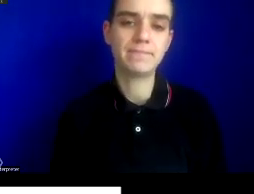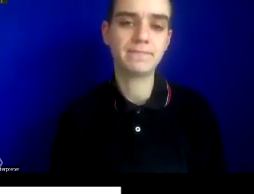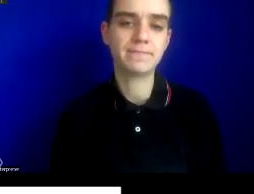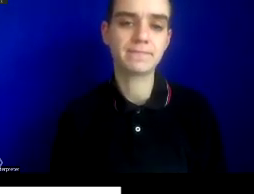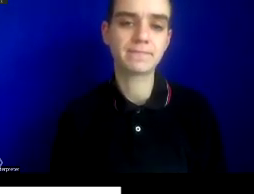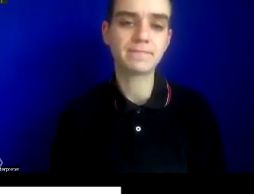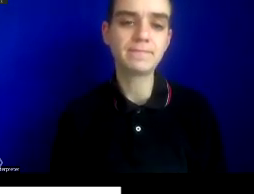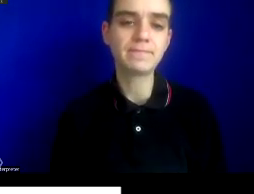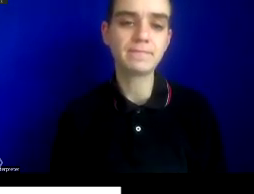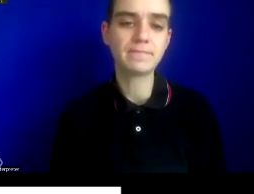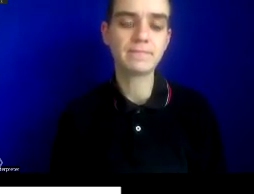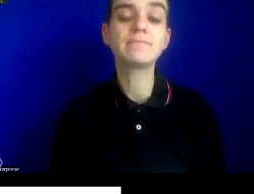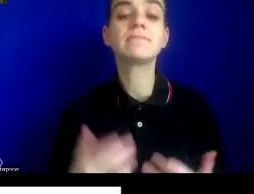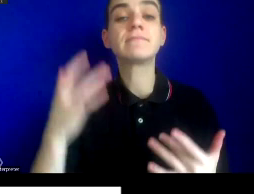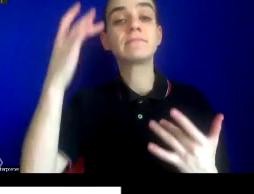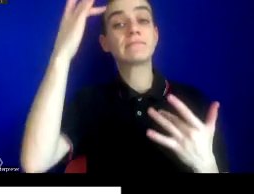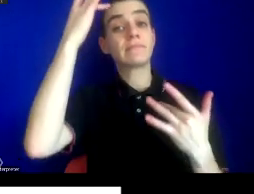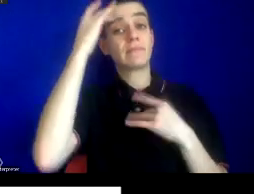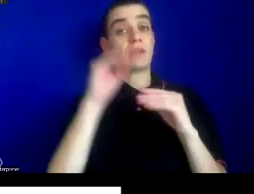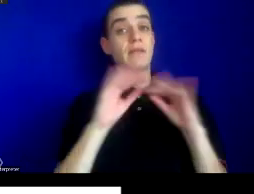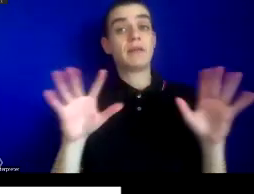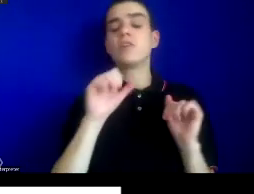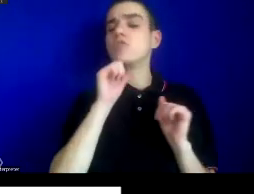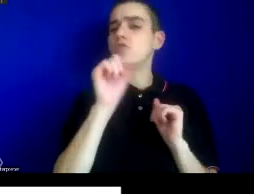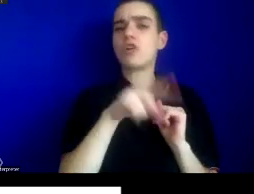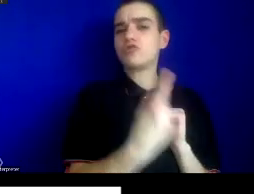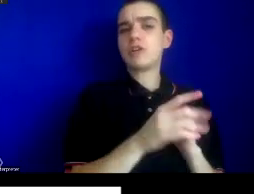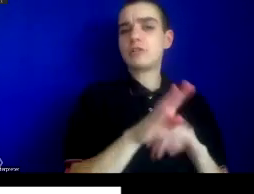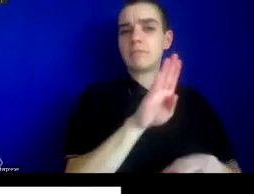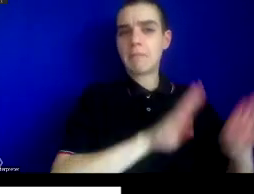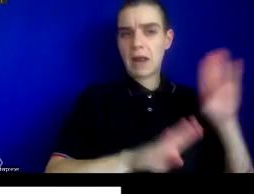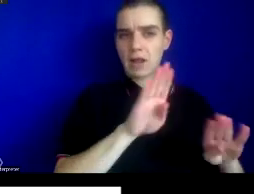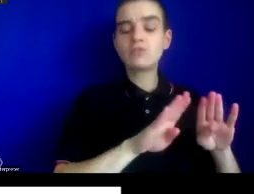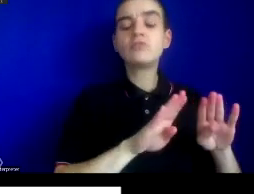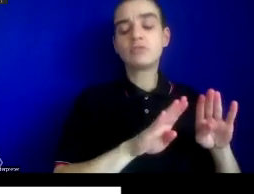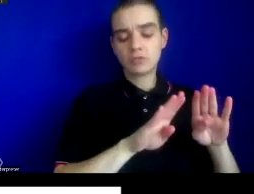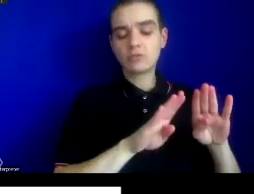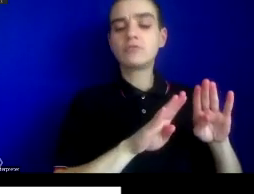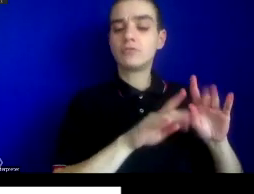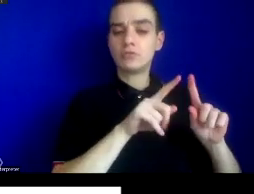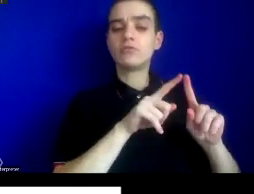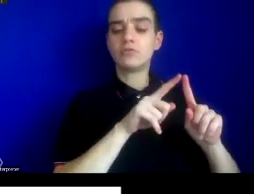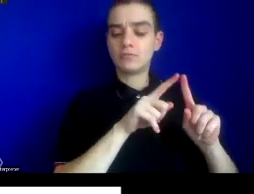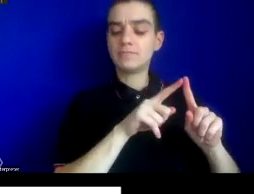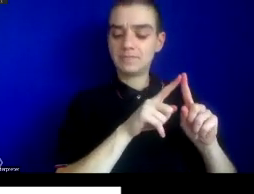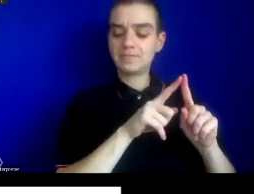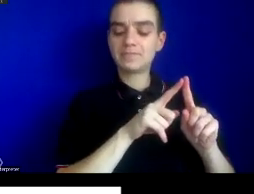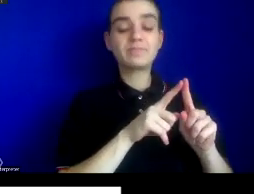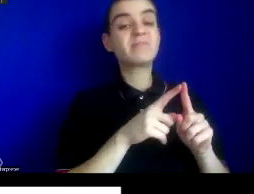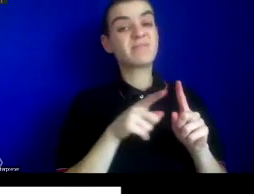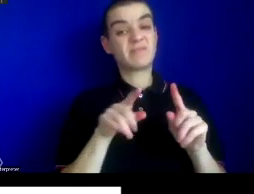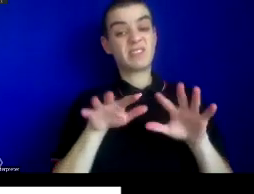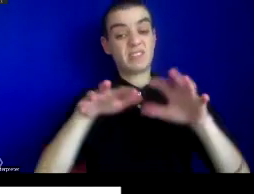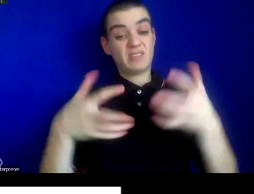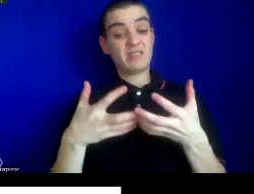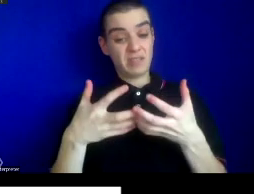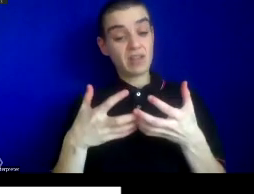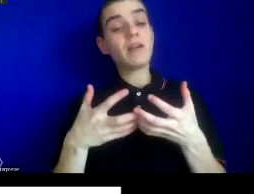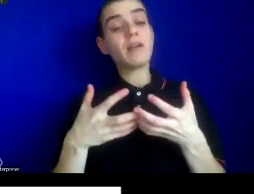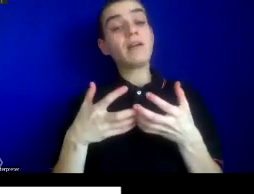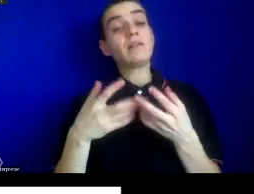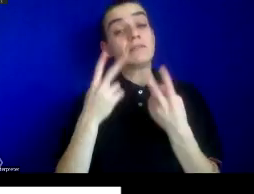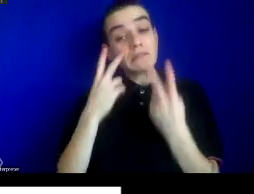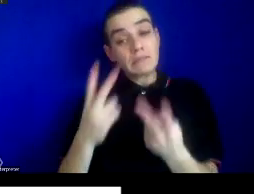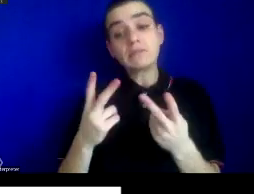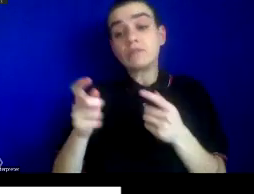Epidemics, far from being purely biological phenomena, exist in a domain represented and regulated by human-produced conventions